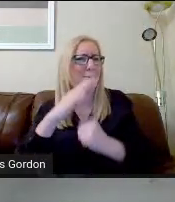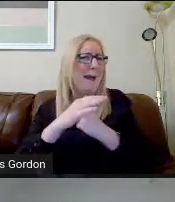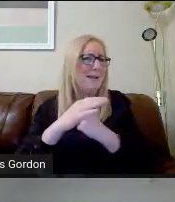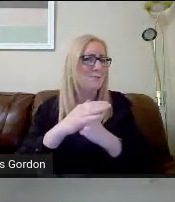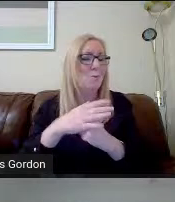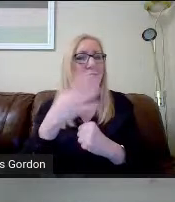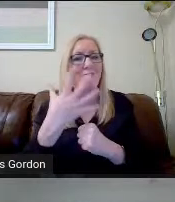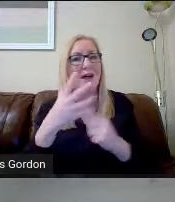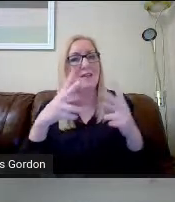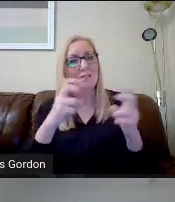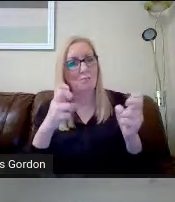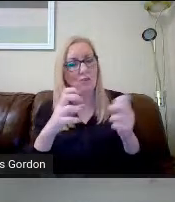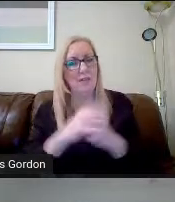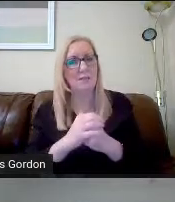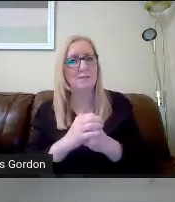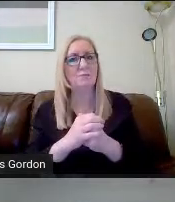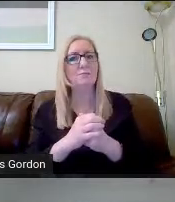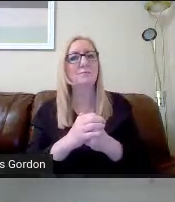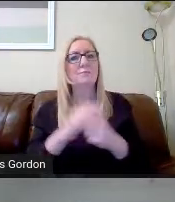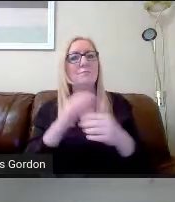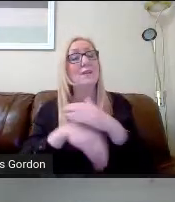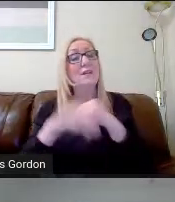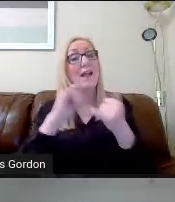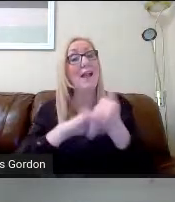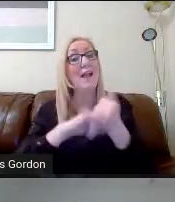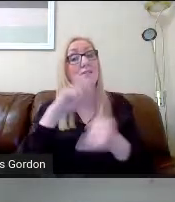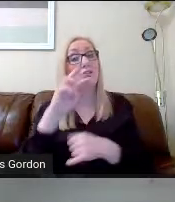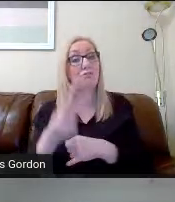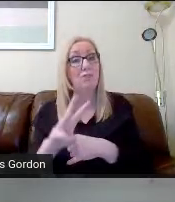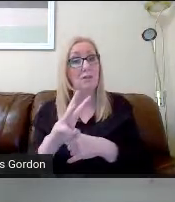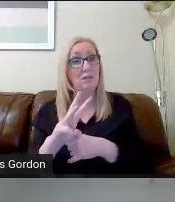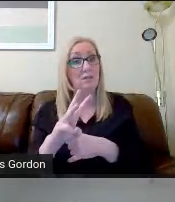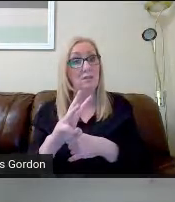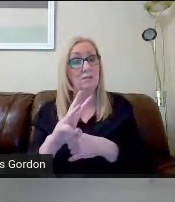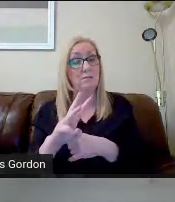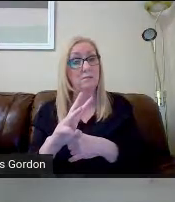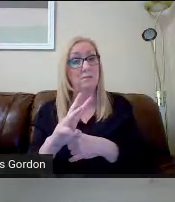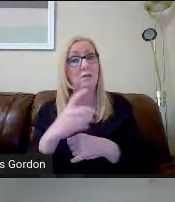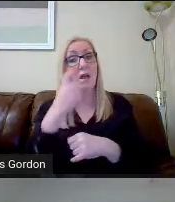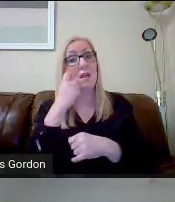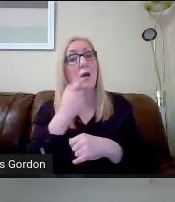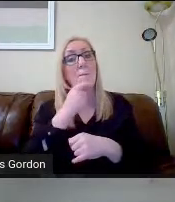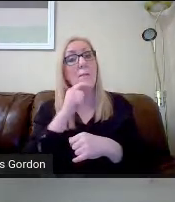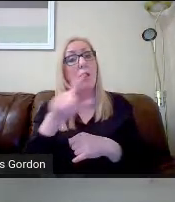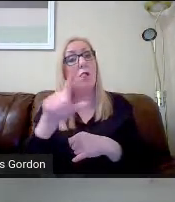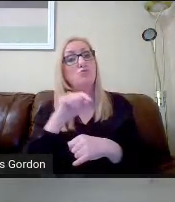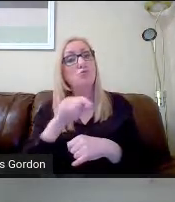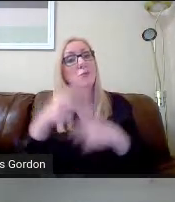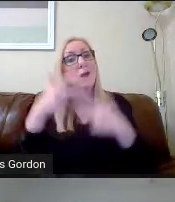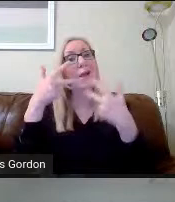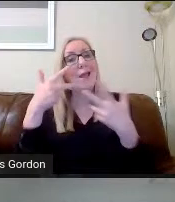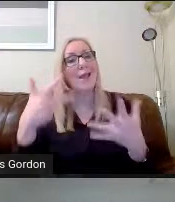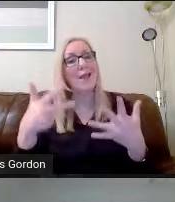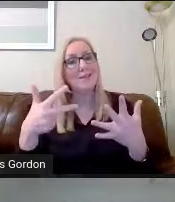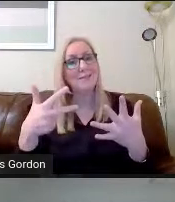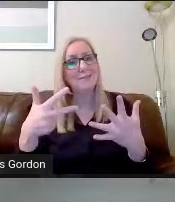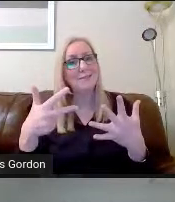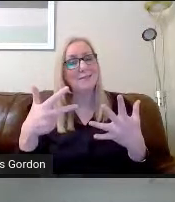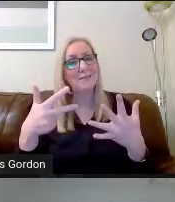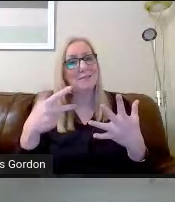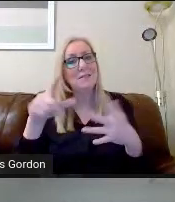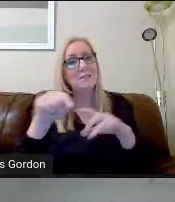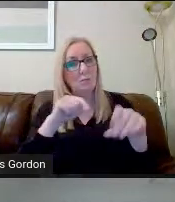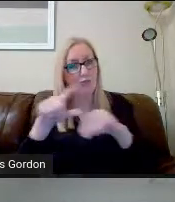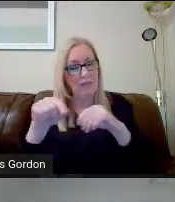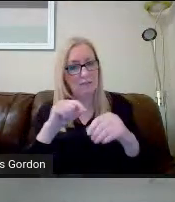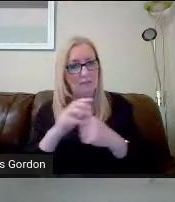far as third year is concerned, our young people choose eight subjects. And I'll go on to talk about